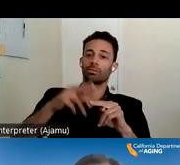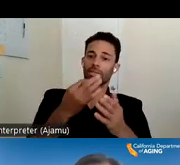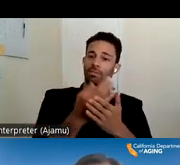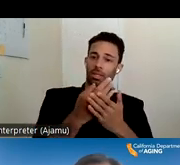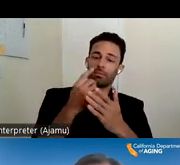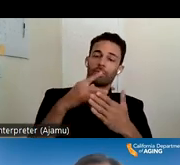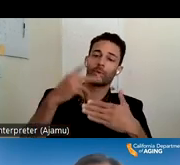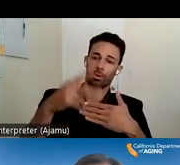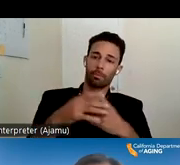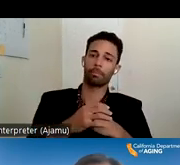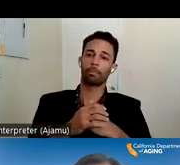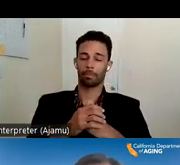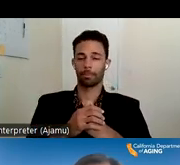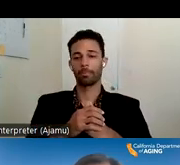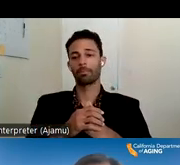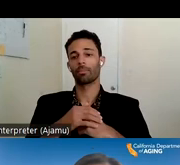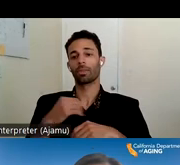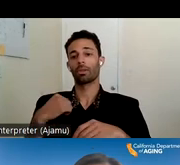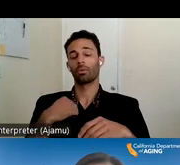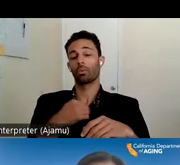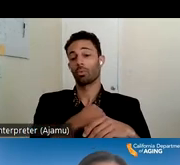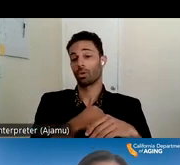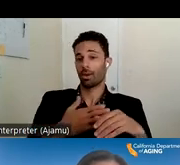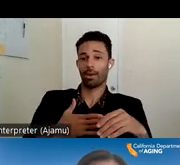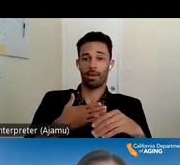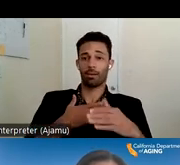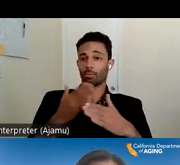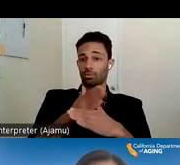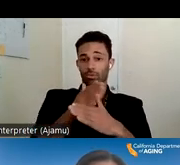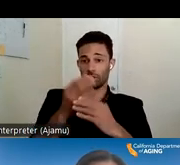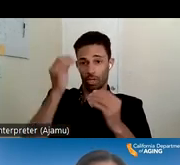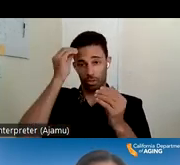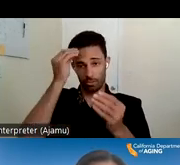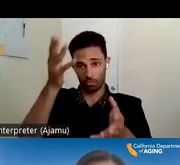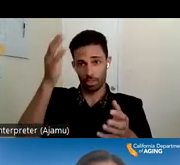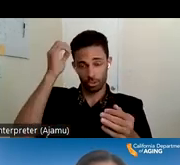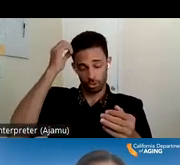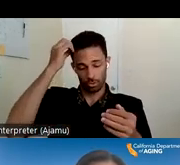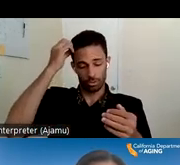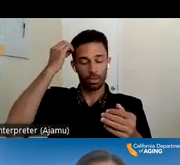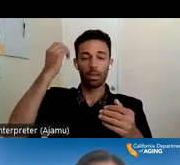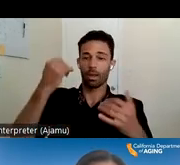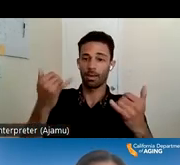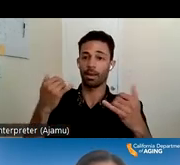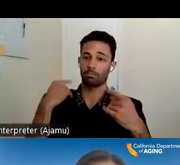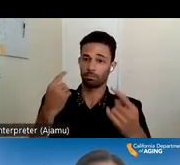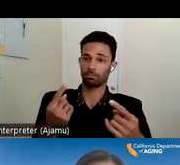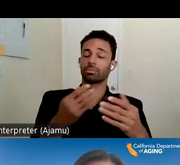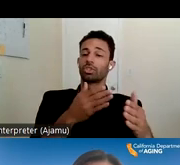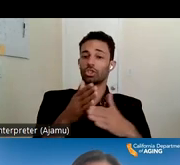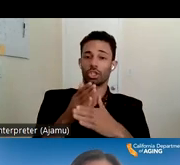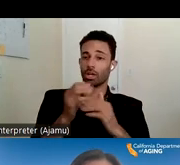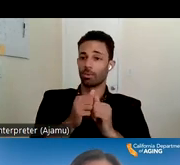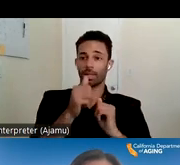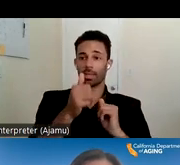um we're happy to share the information and we have been sharing it with our uh with anybody